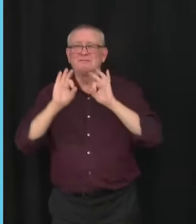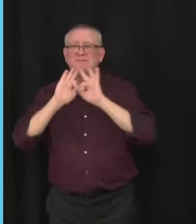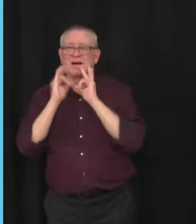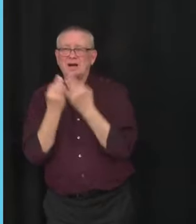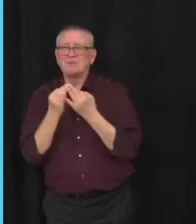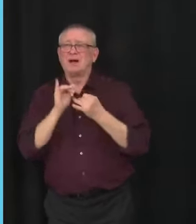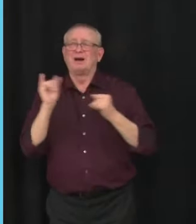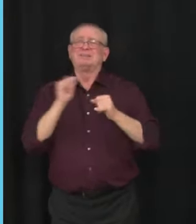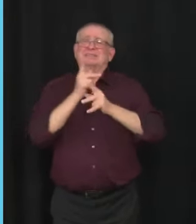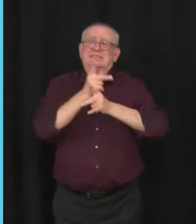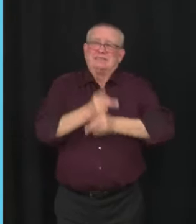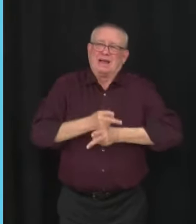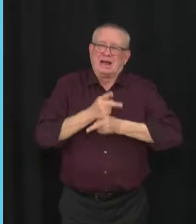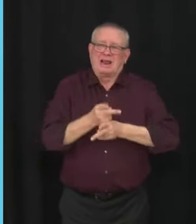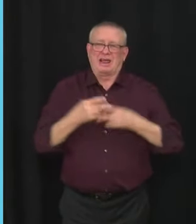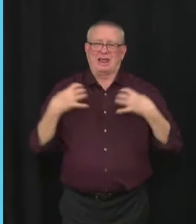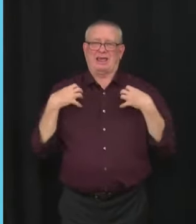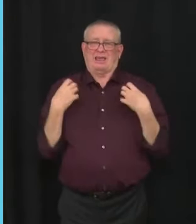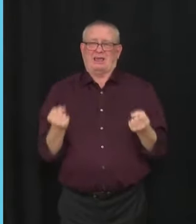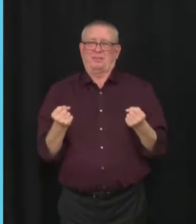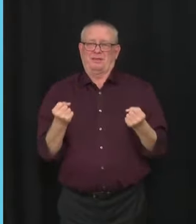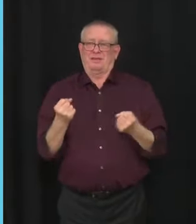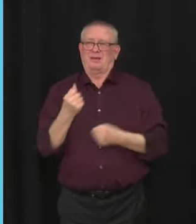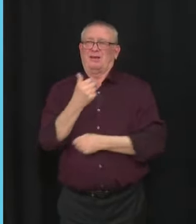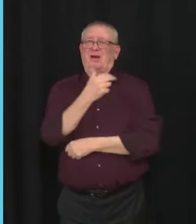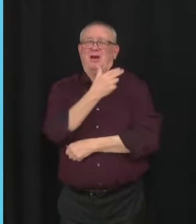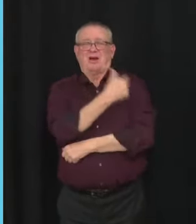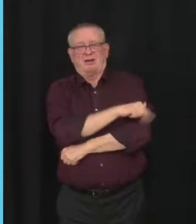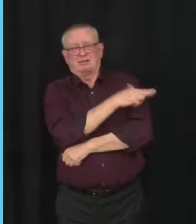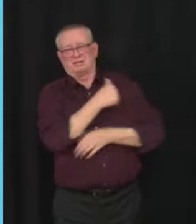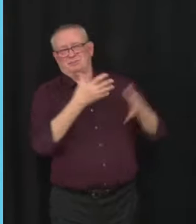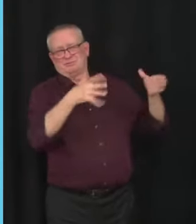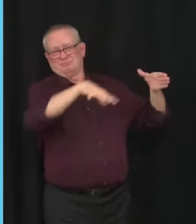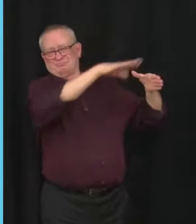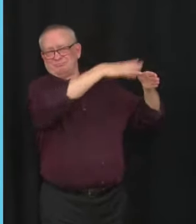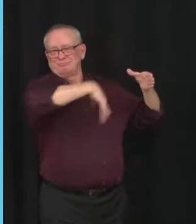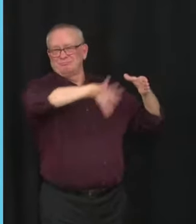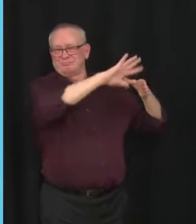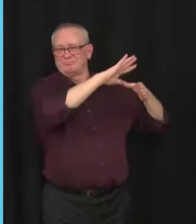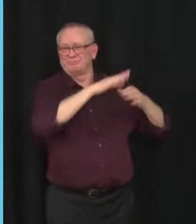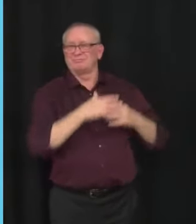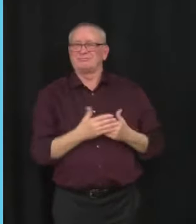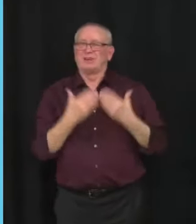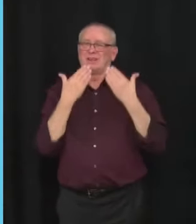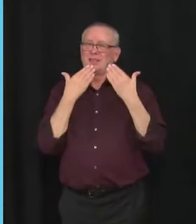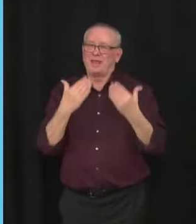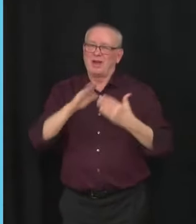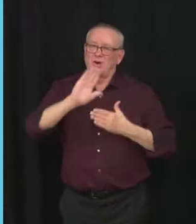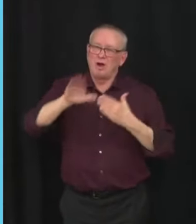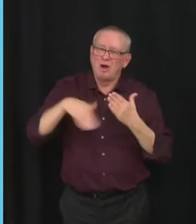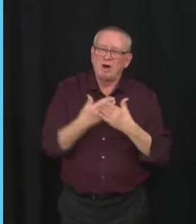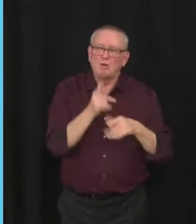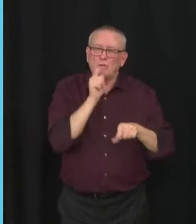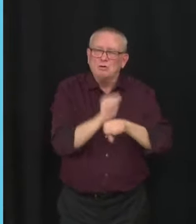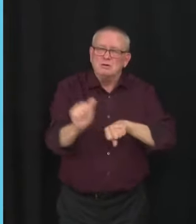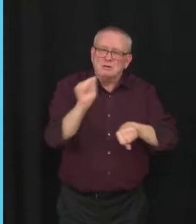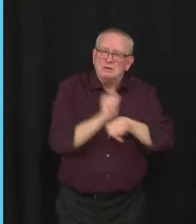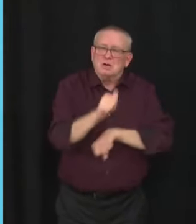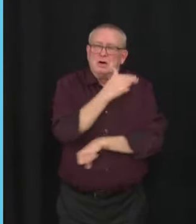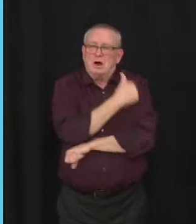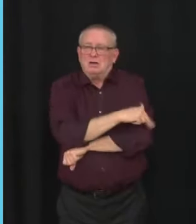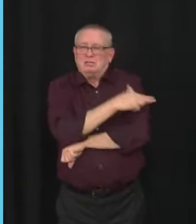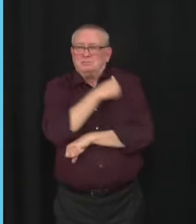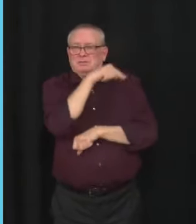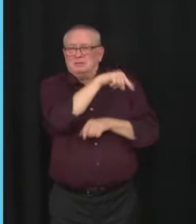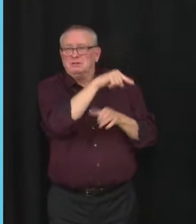those healthcare workers, once again, I would like to sincerely thank you for your tremendous work. My whole focus is to support you in getting through this wave